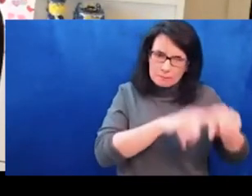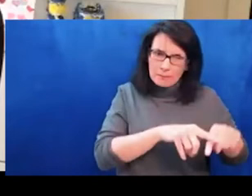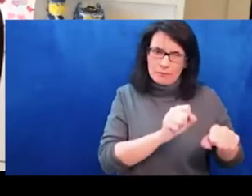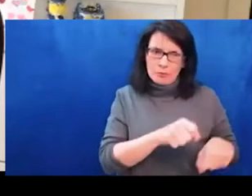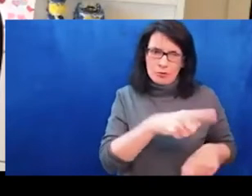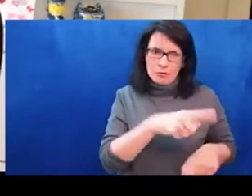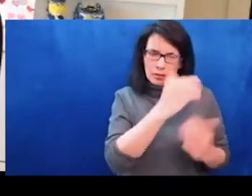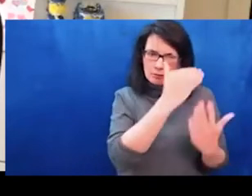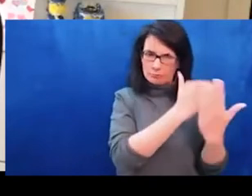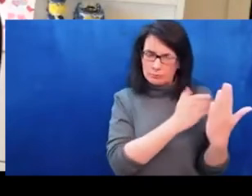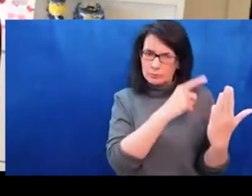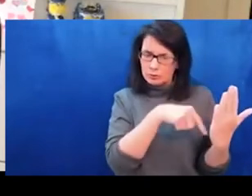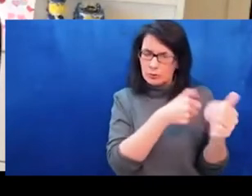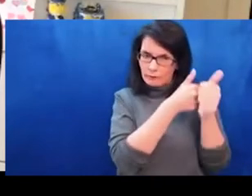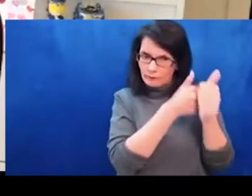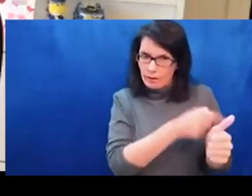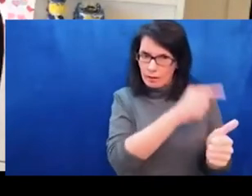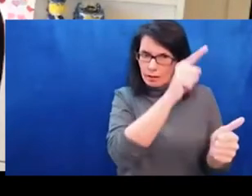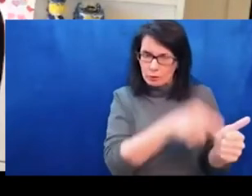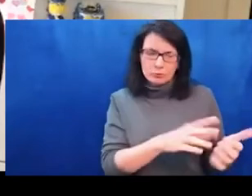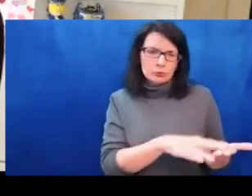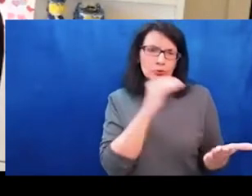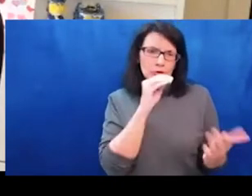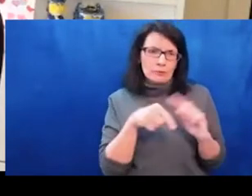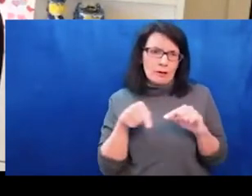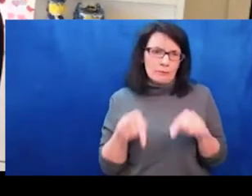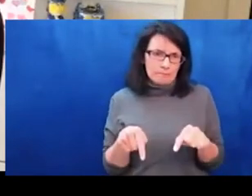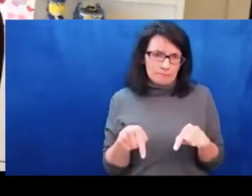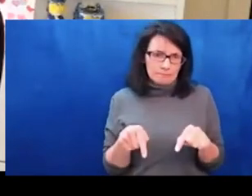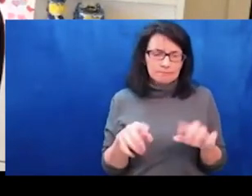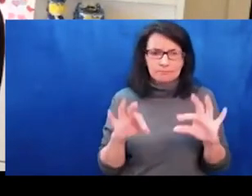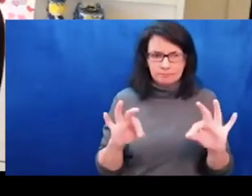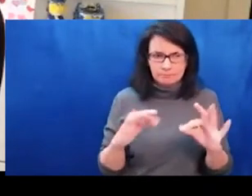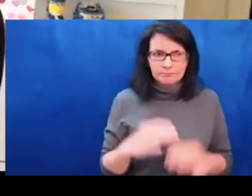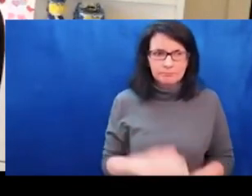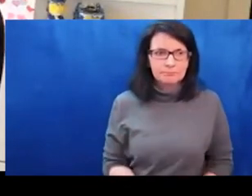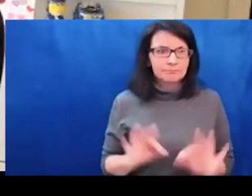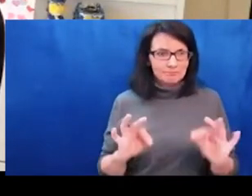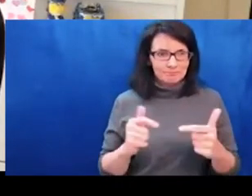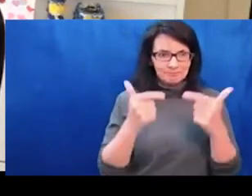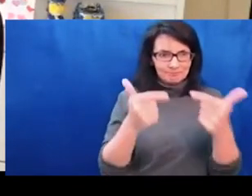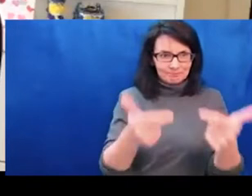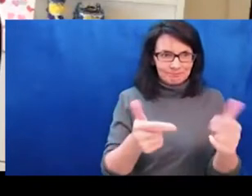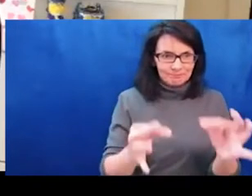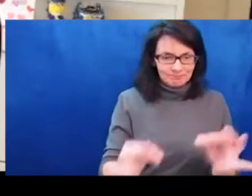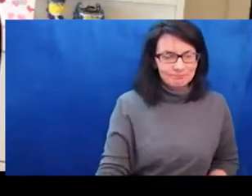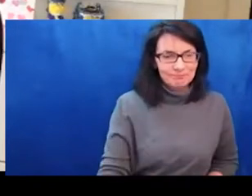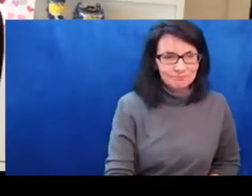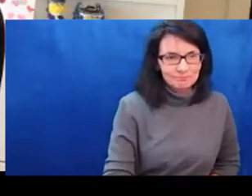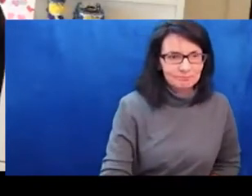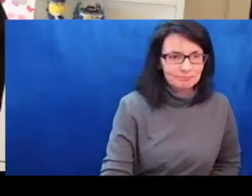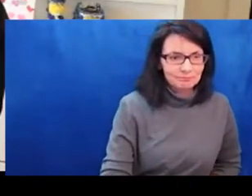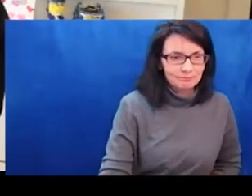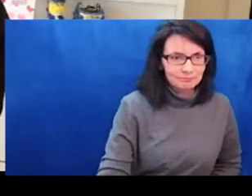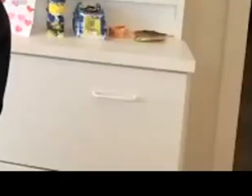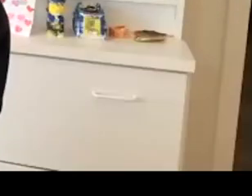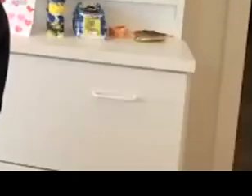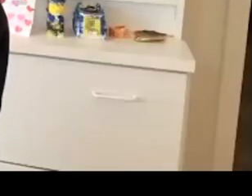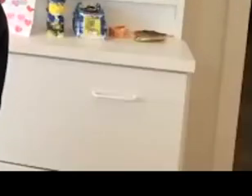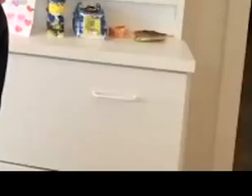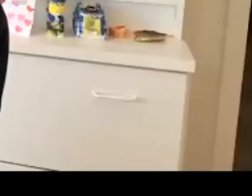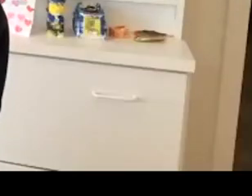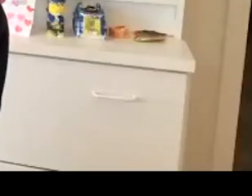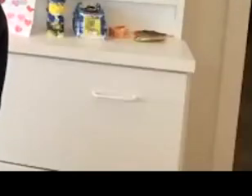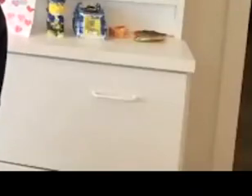by buying Ukrainian art. And finally, I would like to note that there are a few resources listed in the chat in